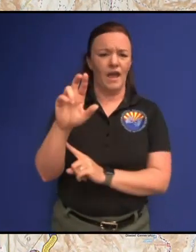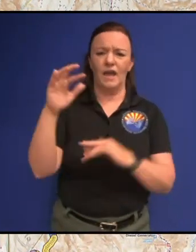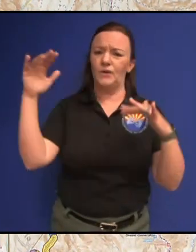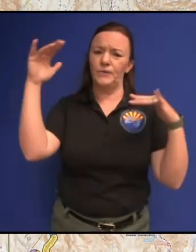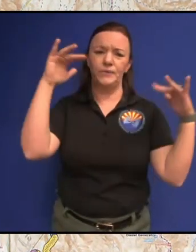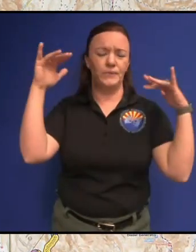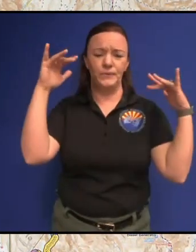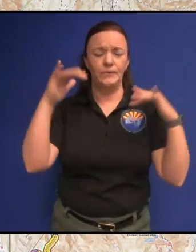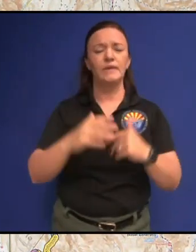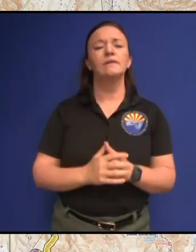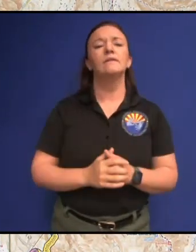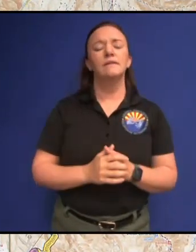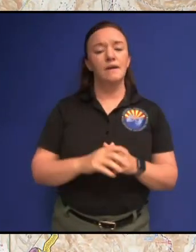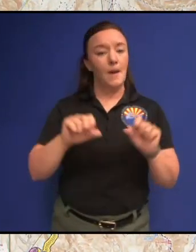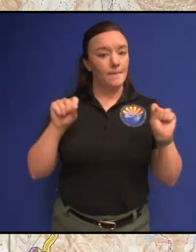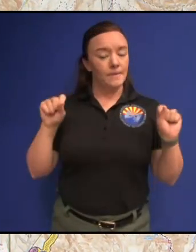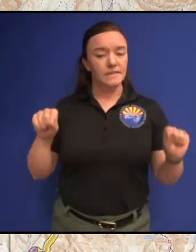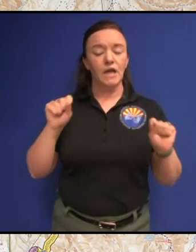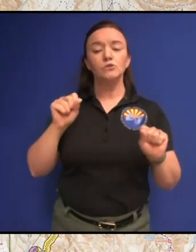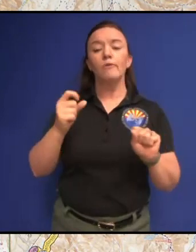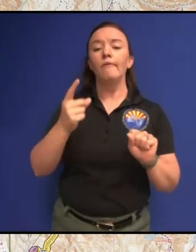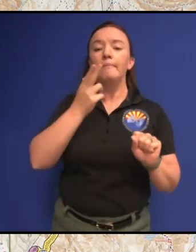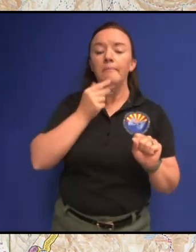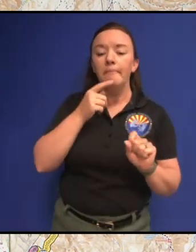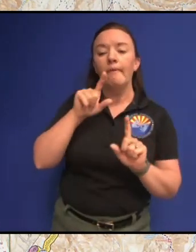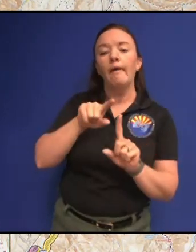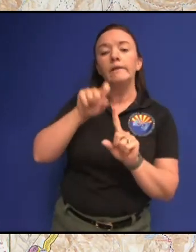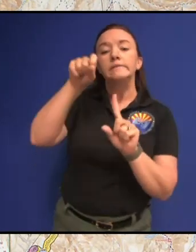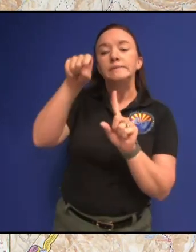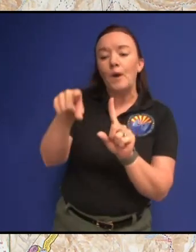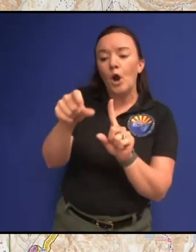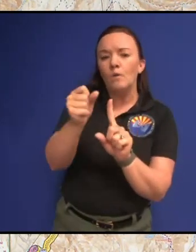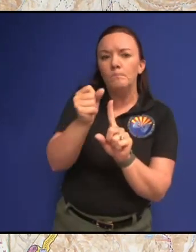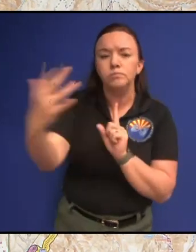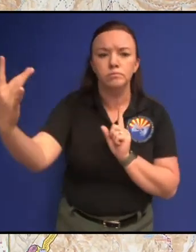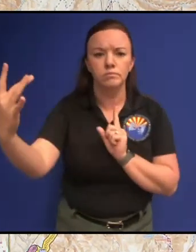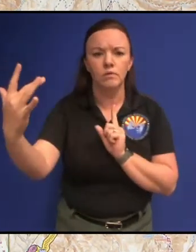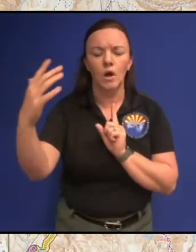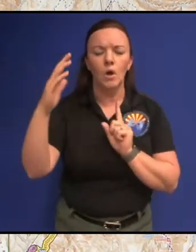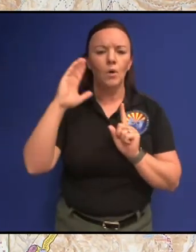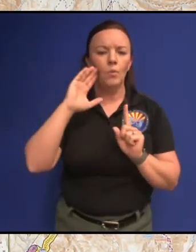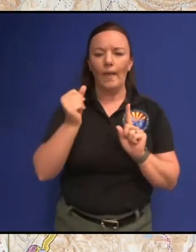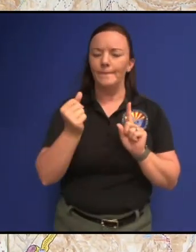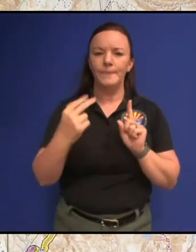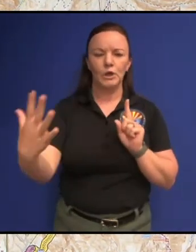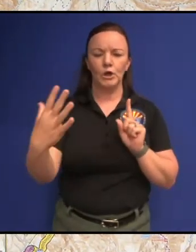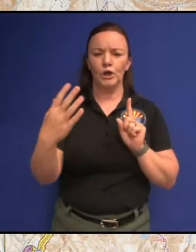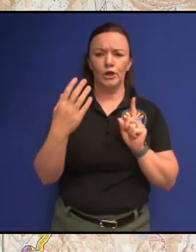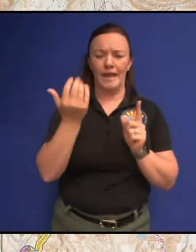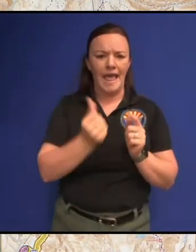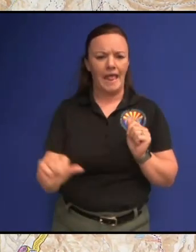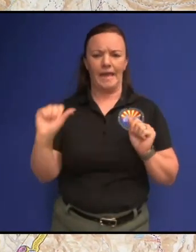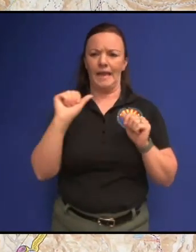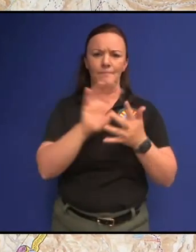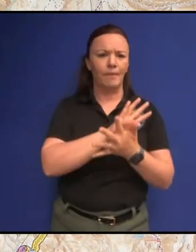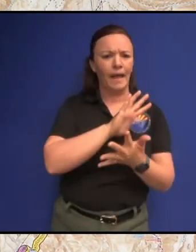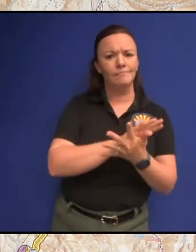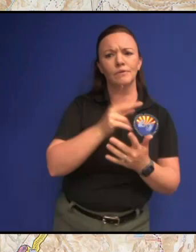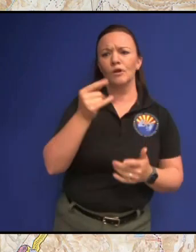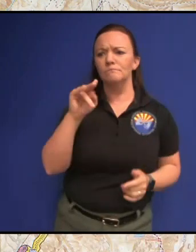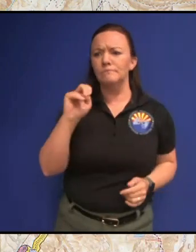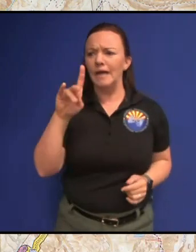ignition of a of a spark if it lands on something that will burn pine needles leaves paper of it catching fire is a hundred percent